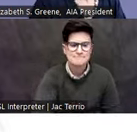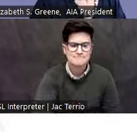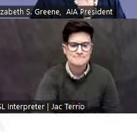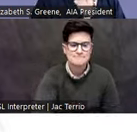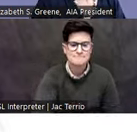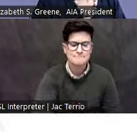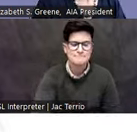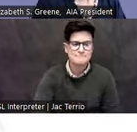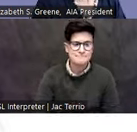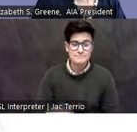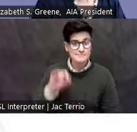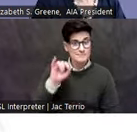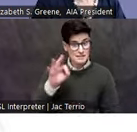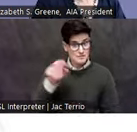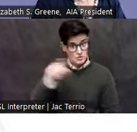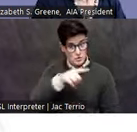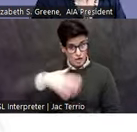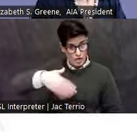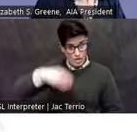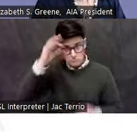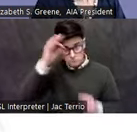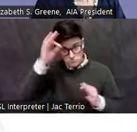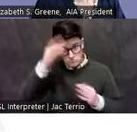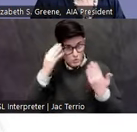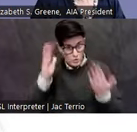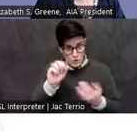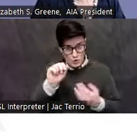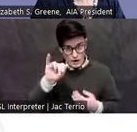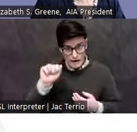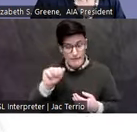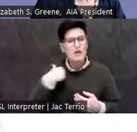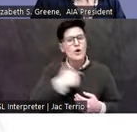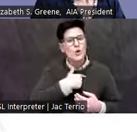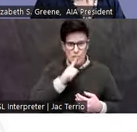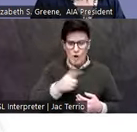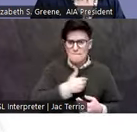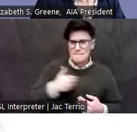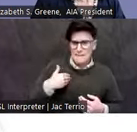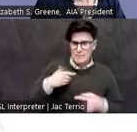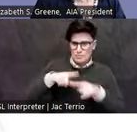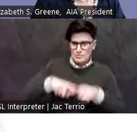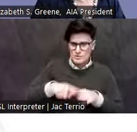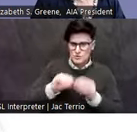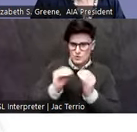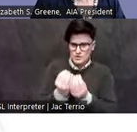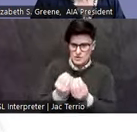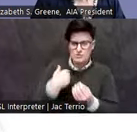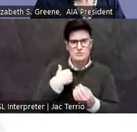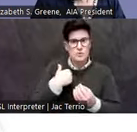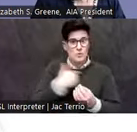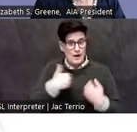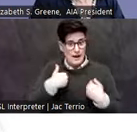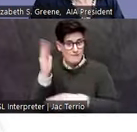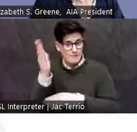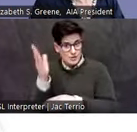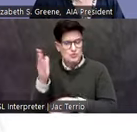If you aren't familiar with the AIA, we're a membership organization. Our programs are supported by our members, so thank